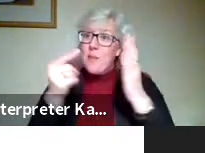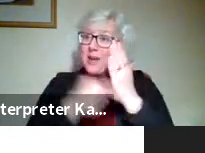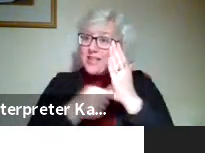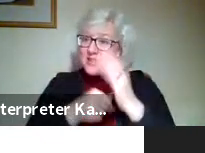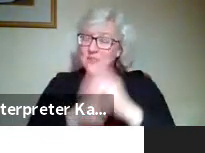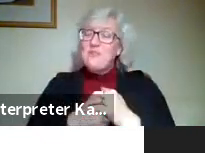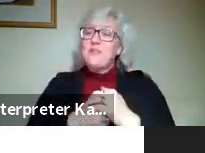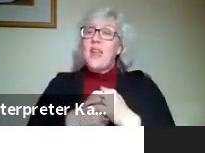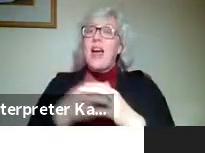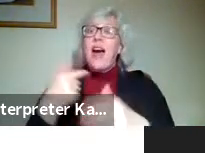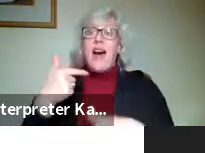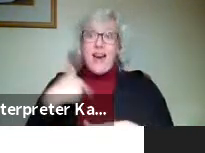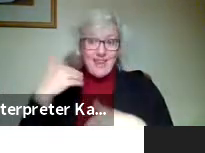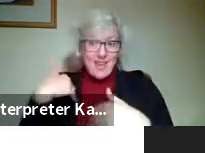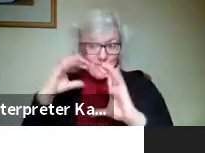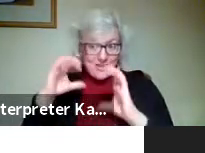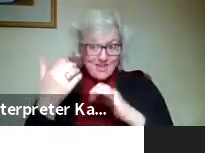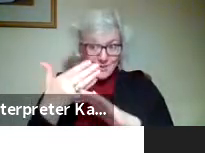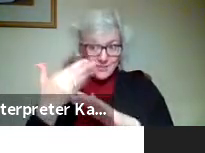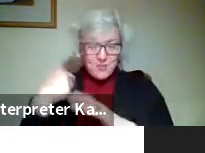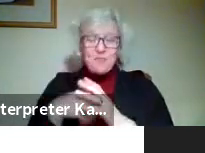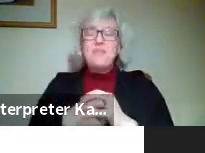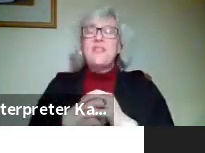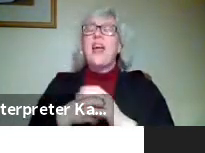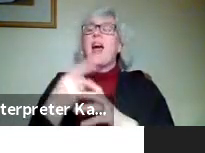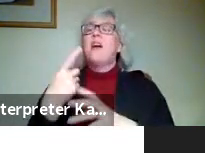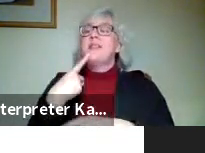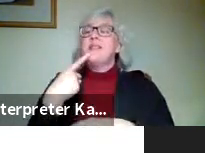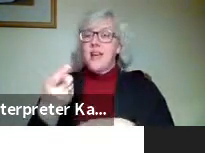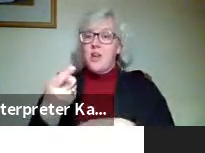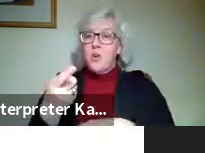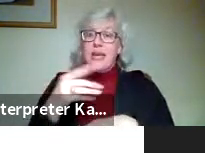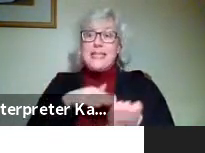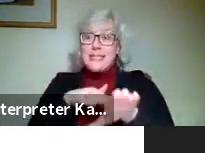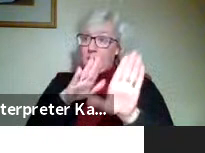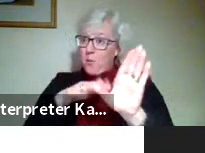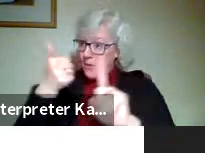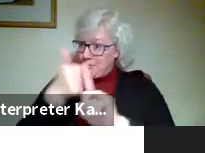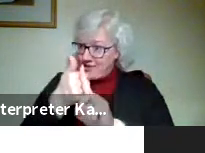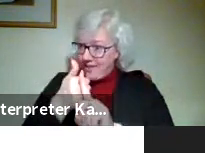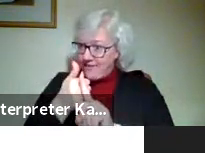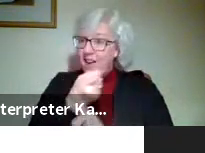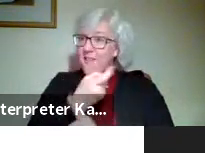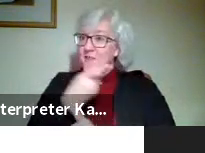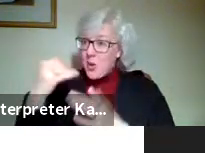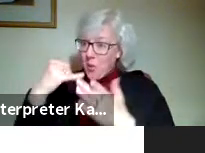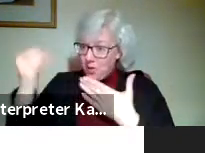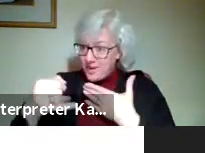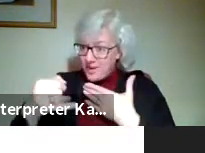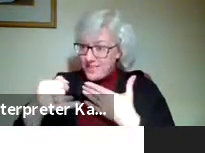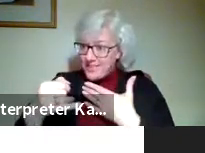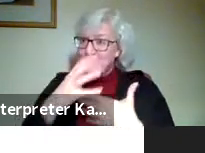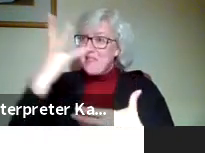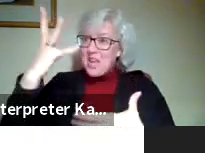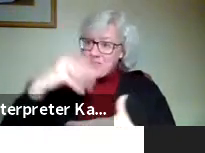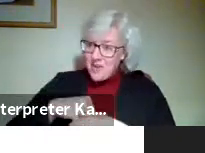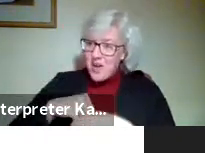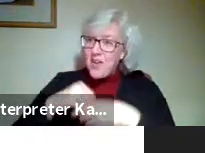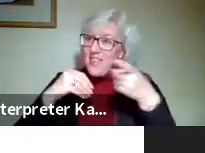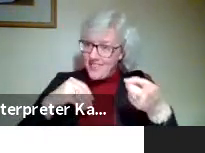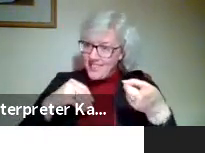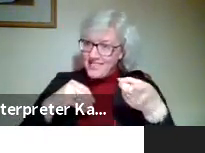So I had Chad in class, and I have to tell you, Chad is a skateboarder, and a few of his projects did revolve around this genre.